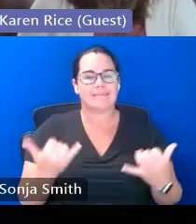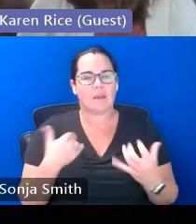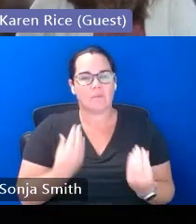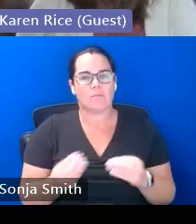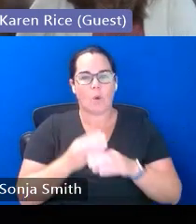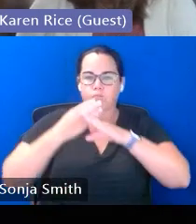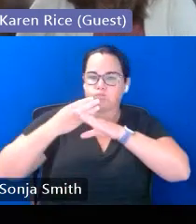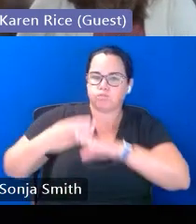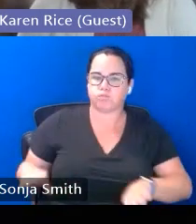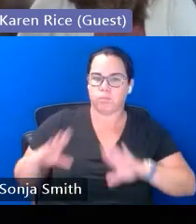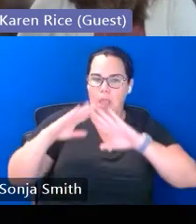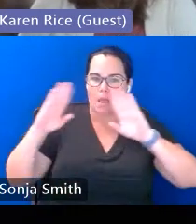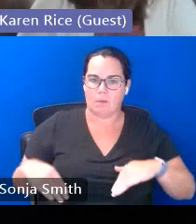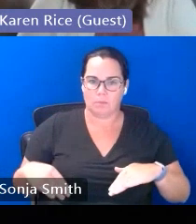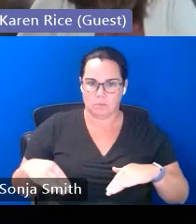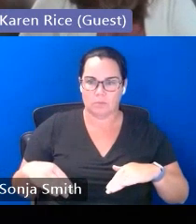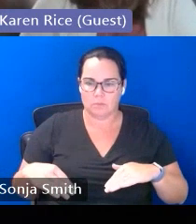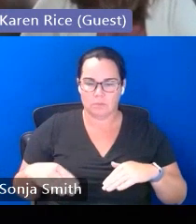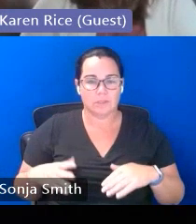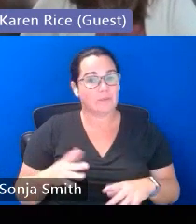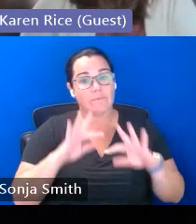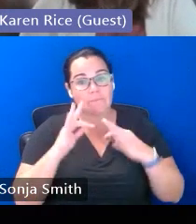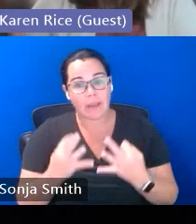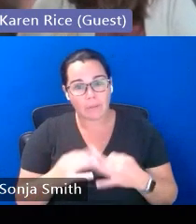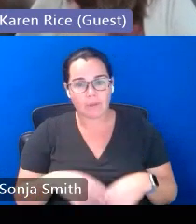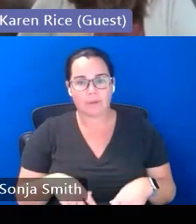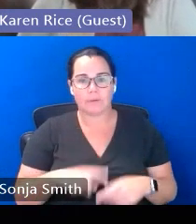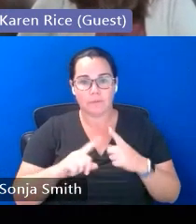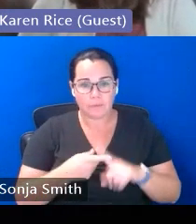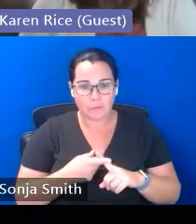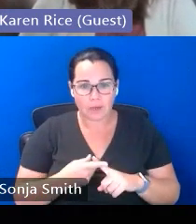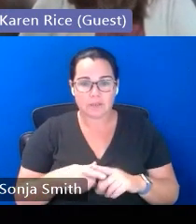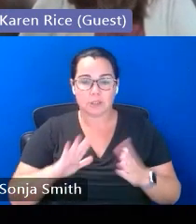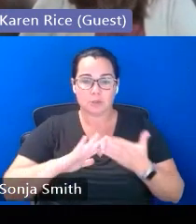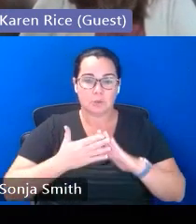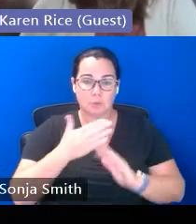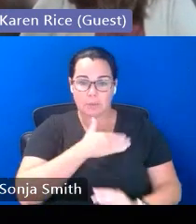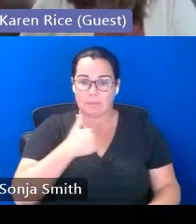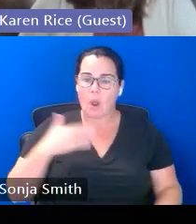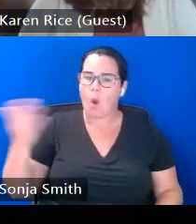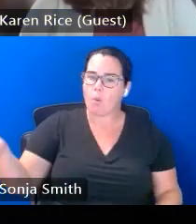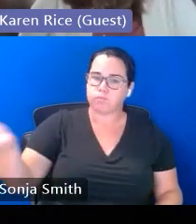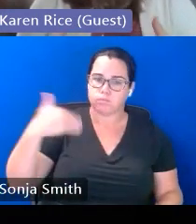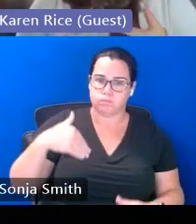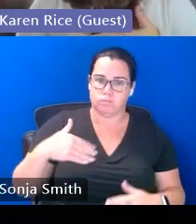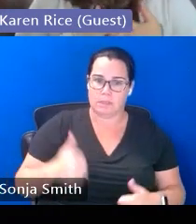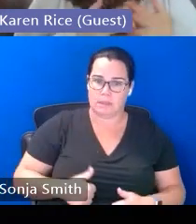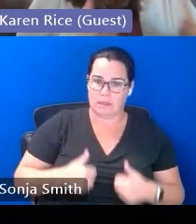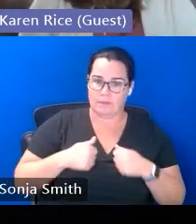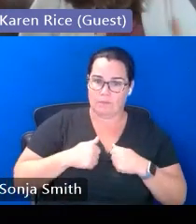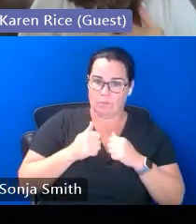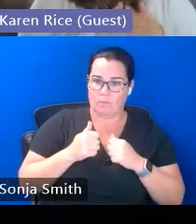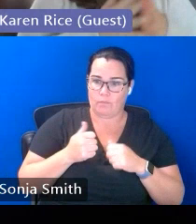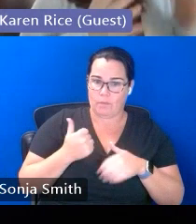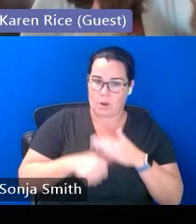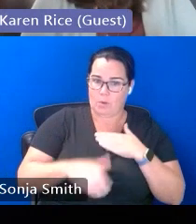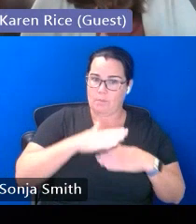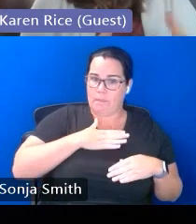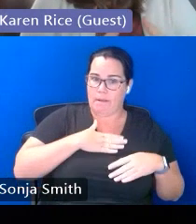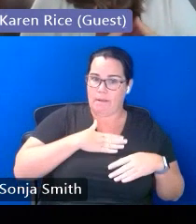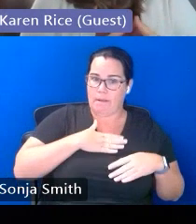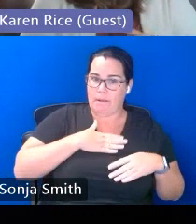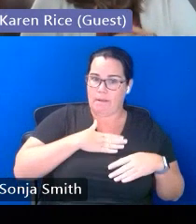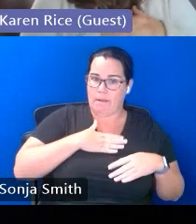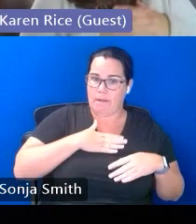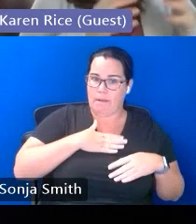so family or friends or community members may be taking in their immigrant families who are